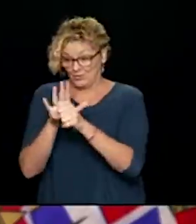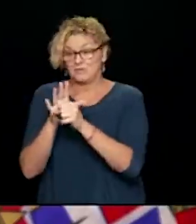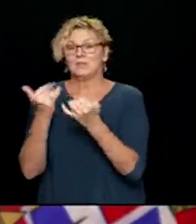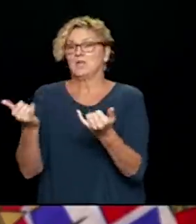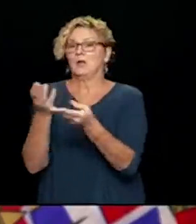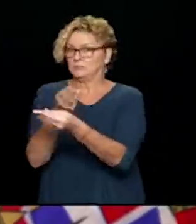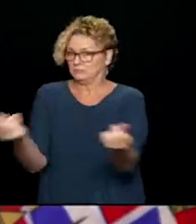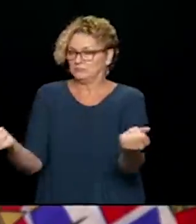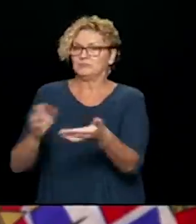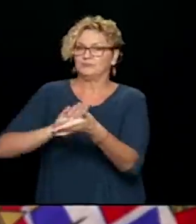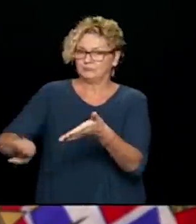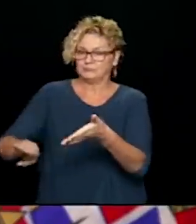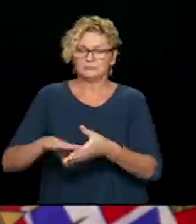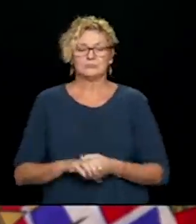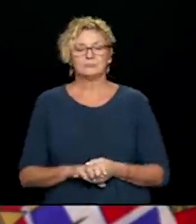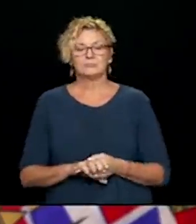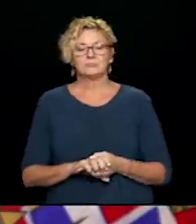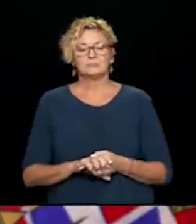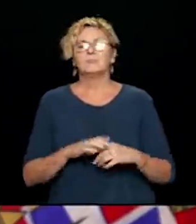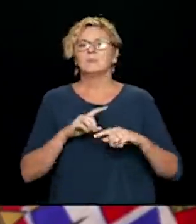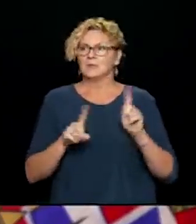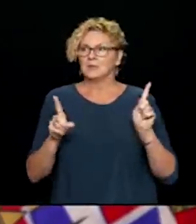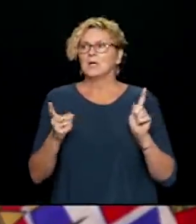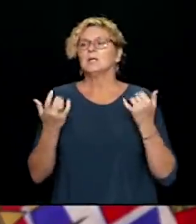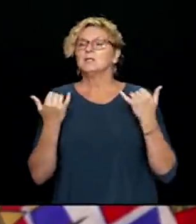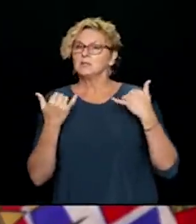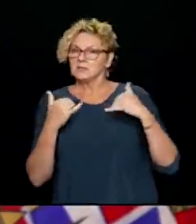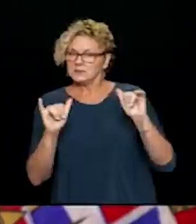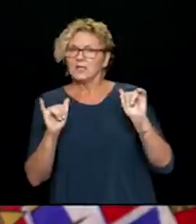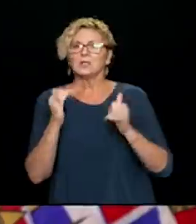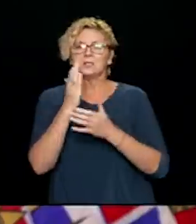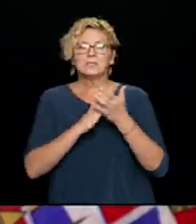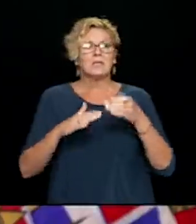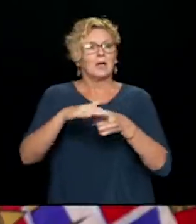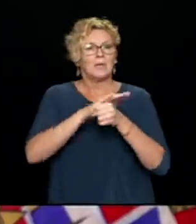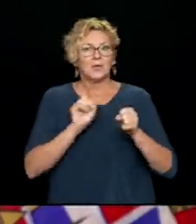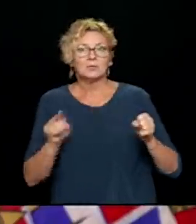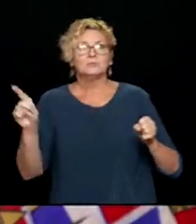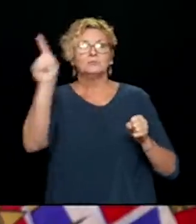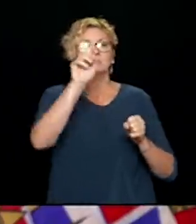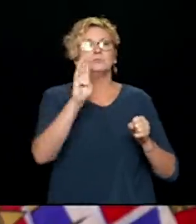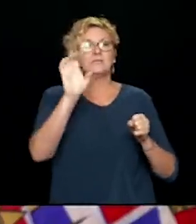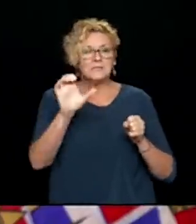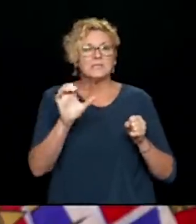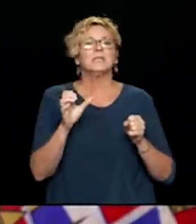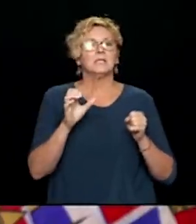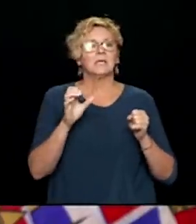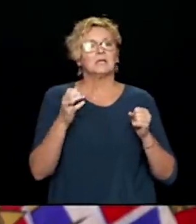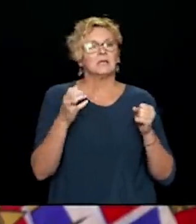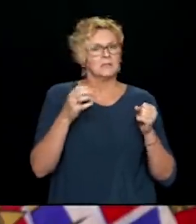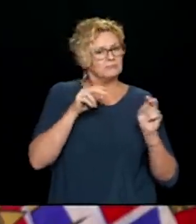and is now over. But there continues to be community exposure events that have happened in areas